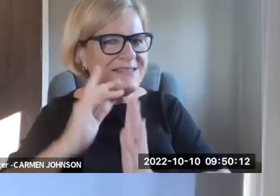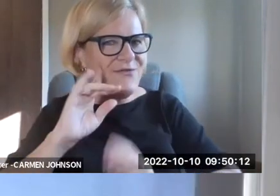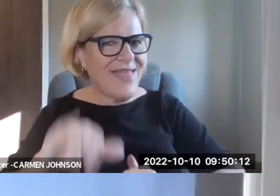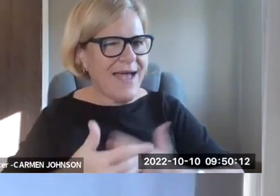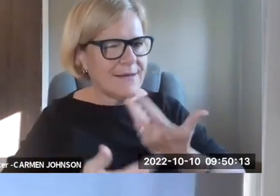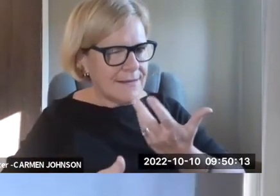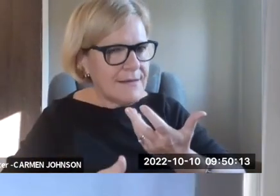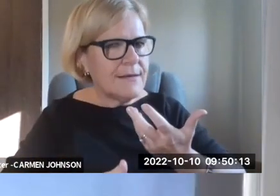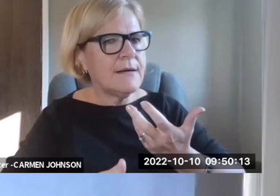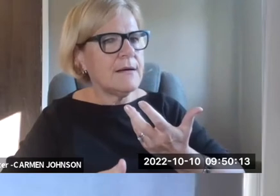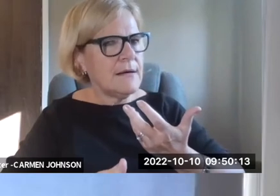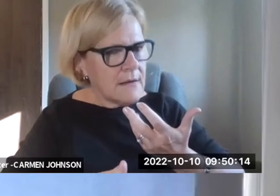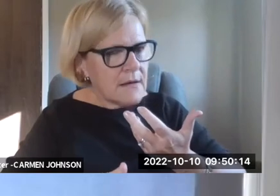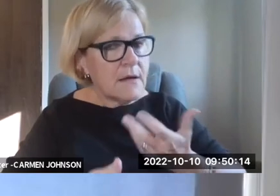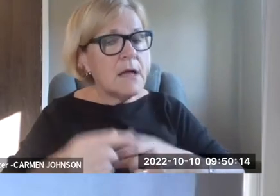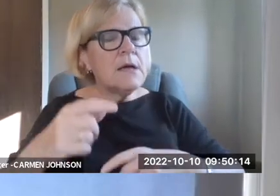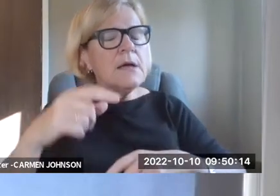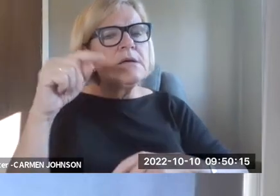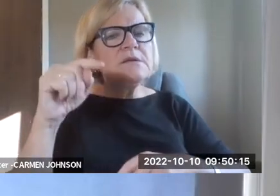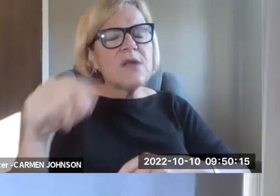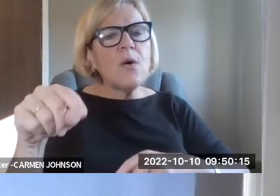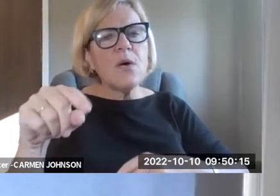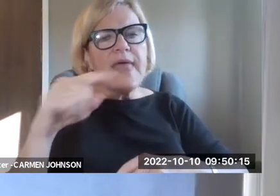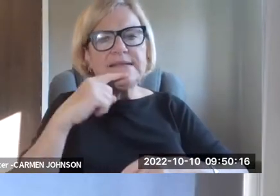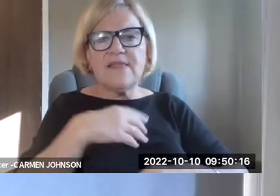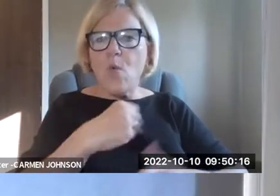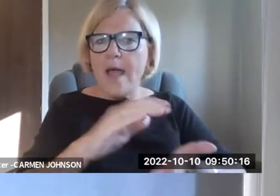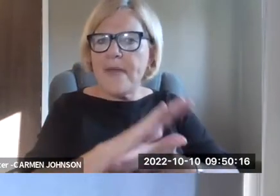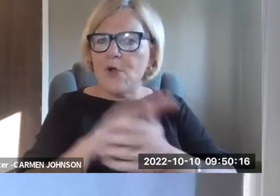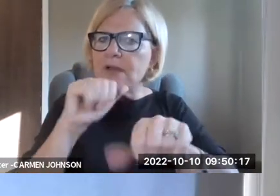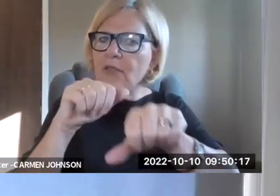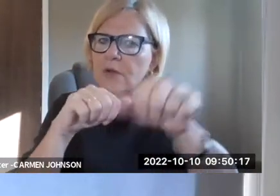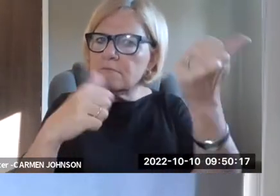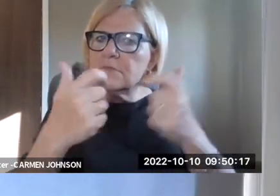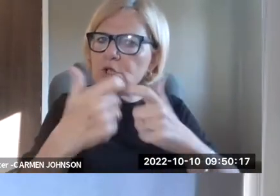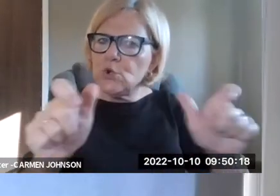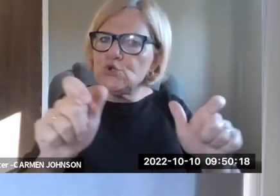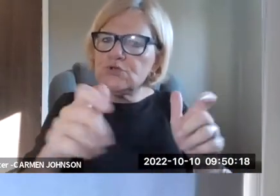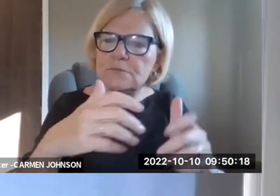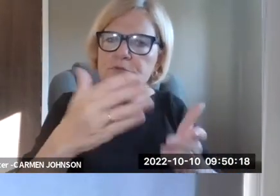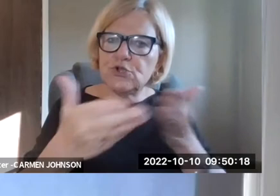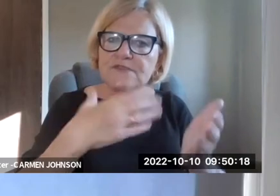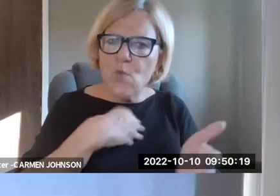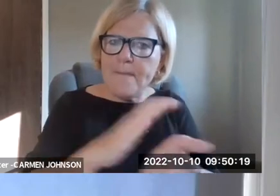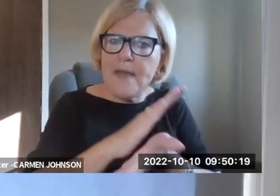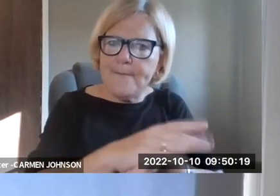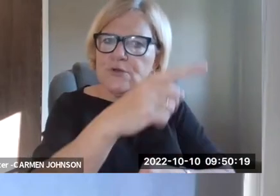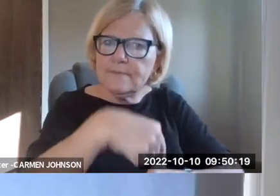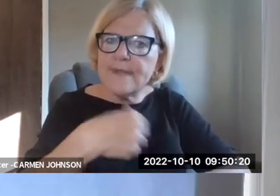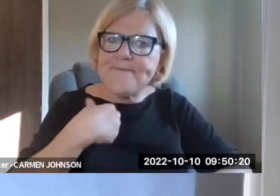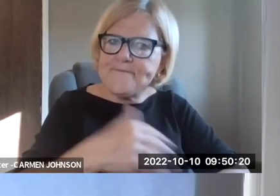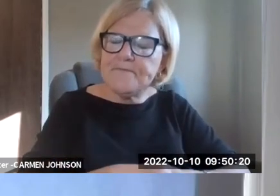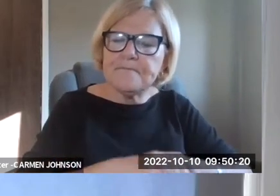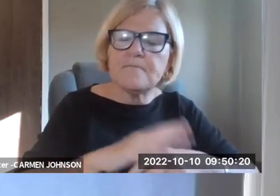clients. They were very glad to have it, um, but didn't know to ask for it. Um, so I think that's another, to the extent that this is